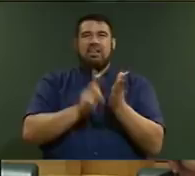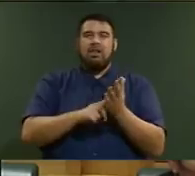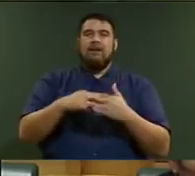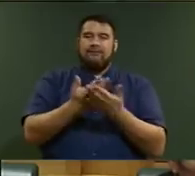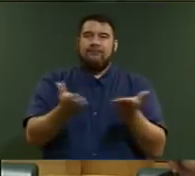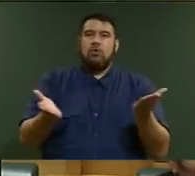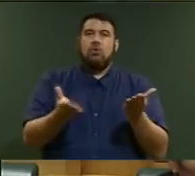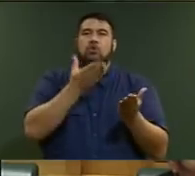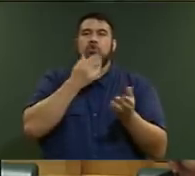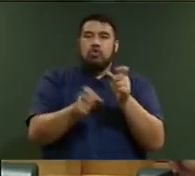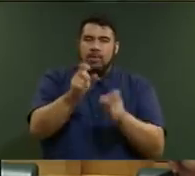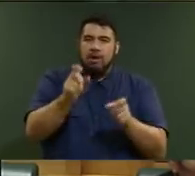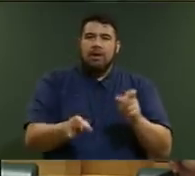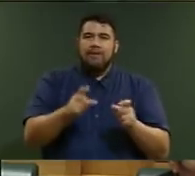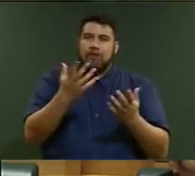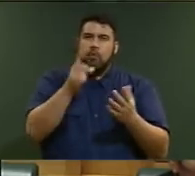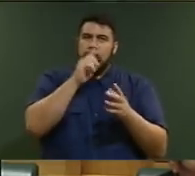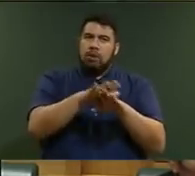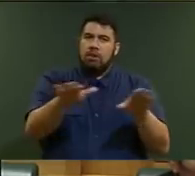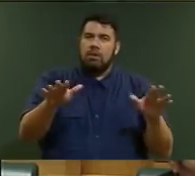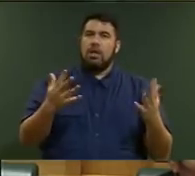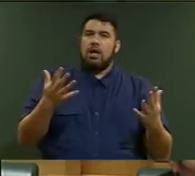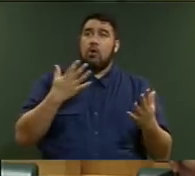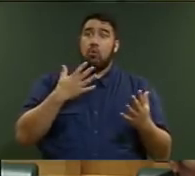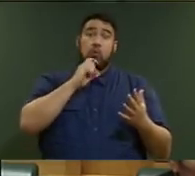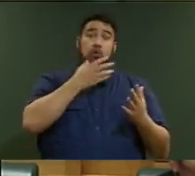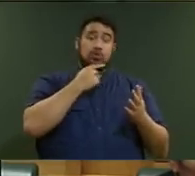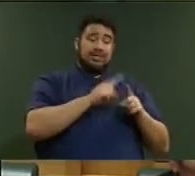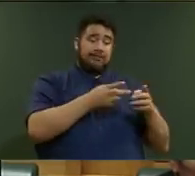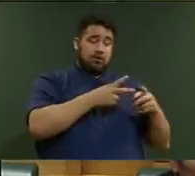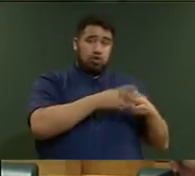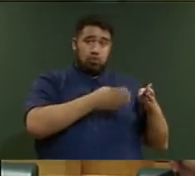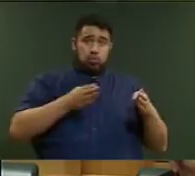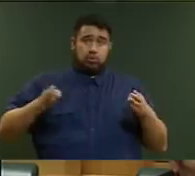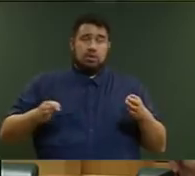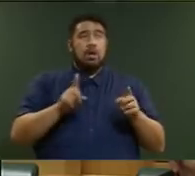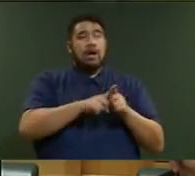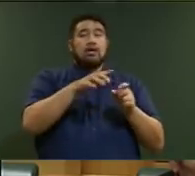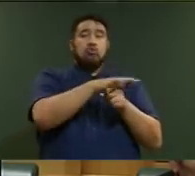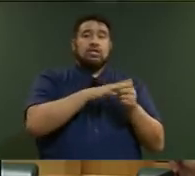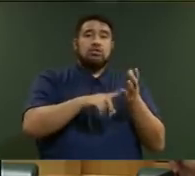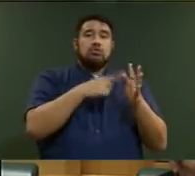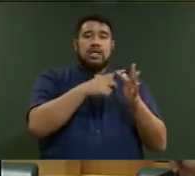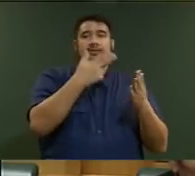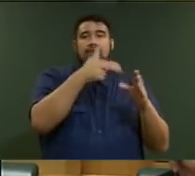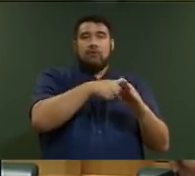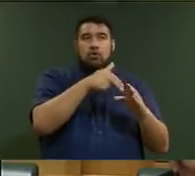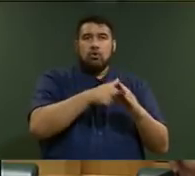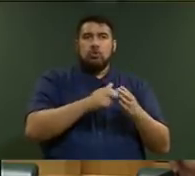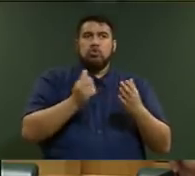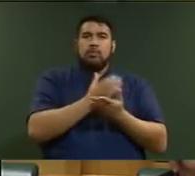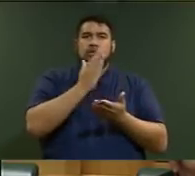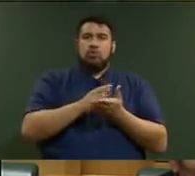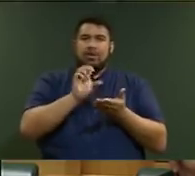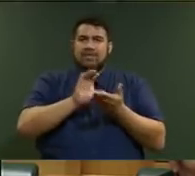we're willing to use tools like the regional fuel tax to invest in a better transport system in our country's